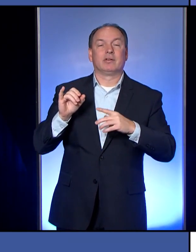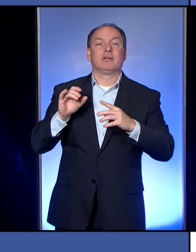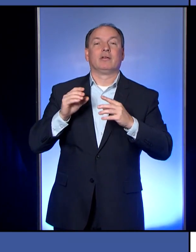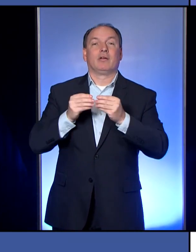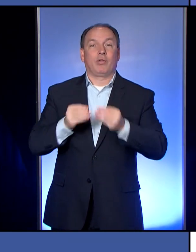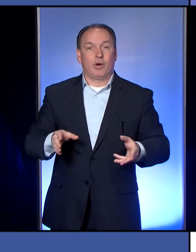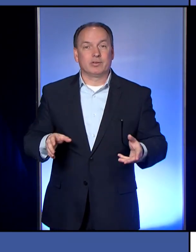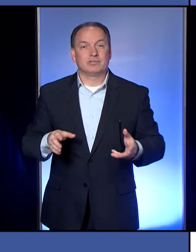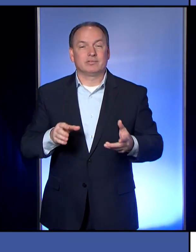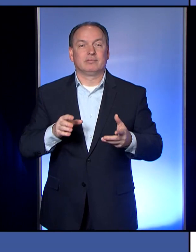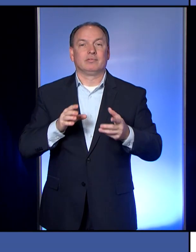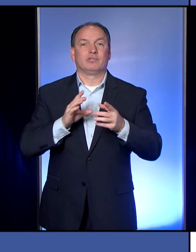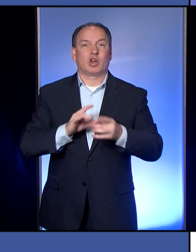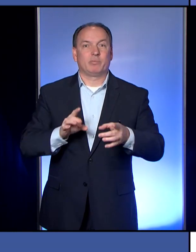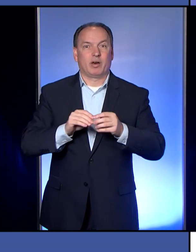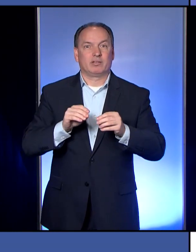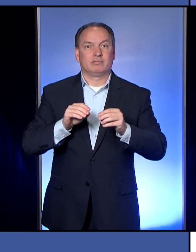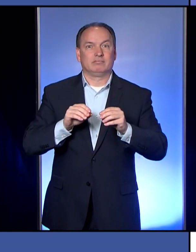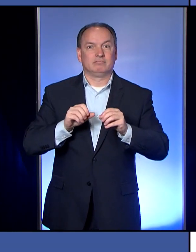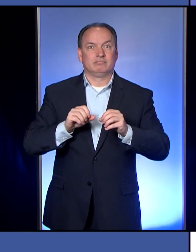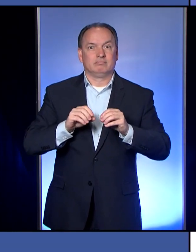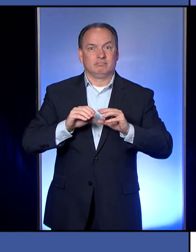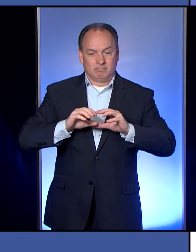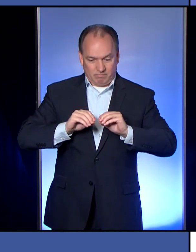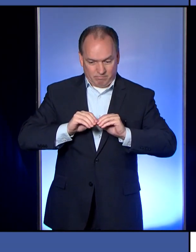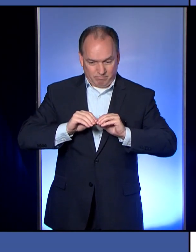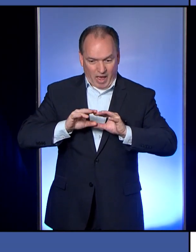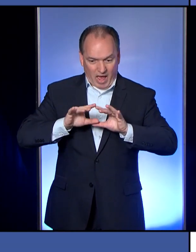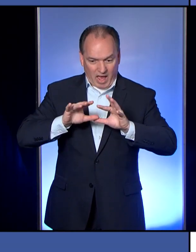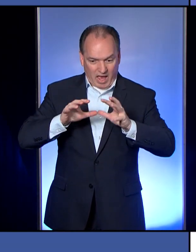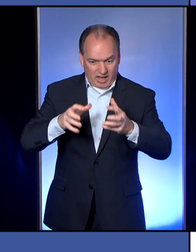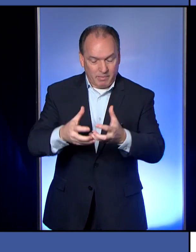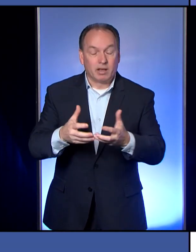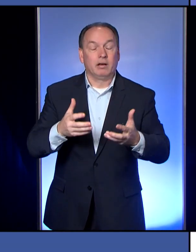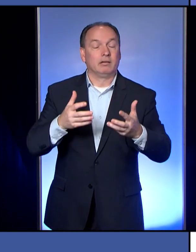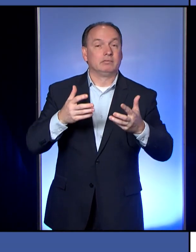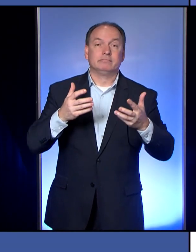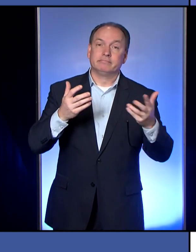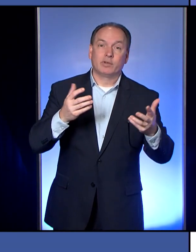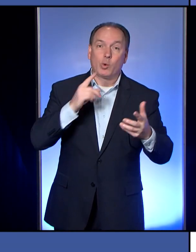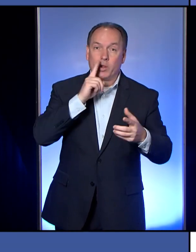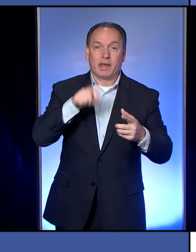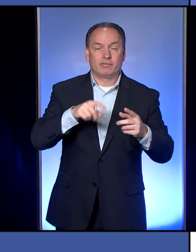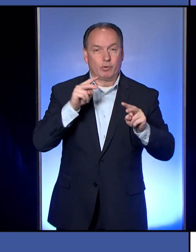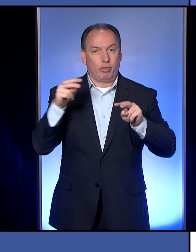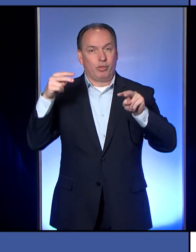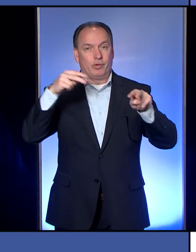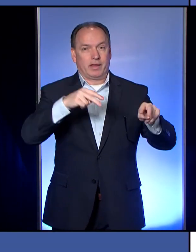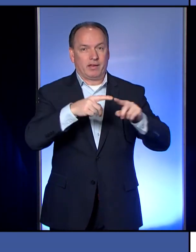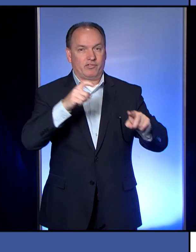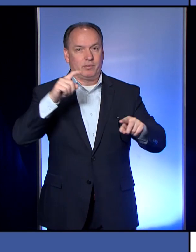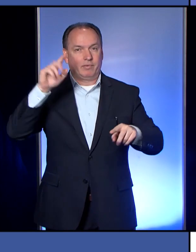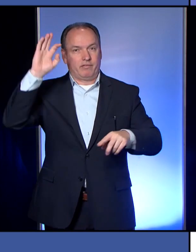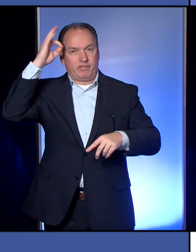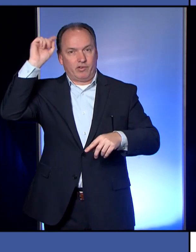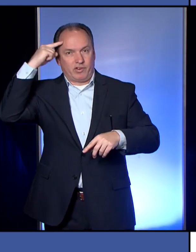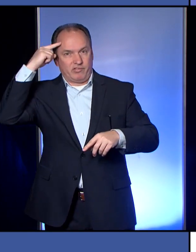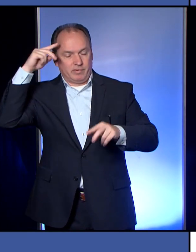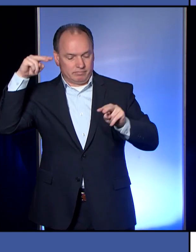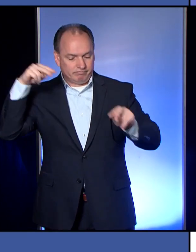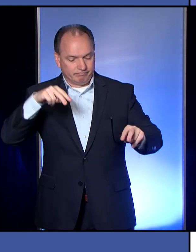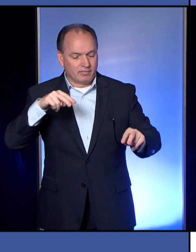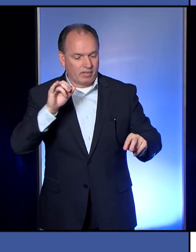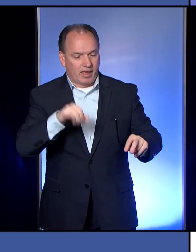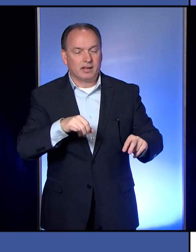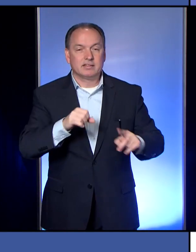we're talking about a pandemic. We're in the middle of a pandemic. And so that has really got to be looked at from the federal government side. I was